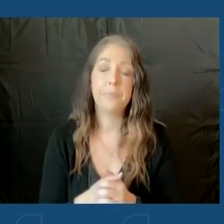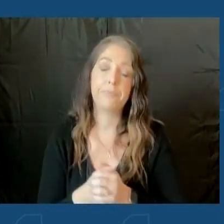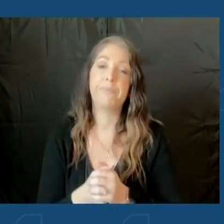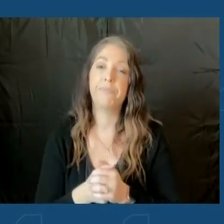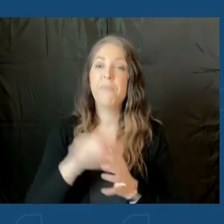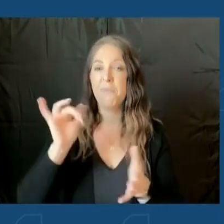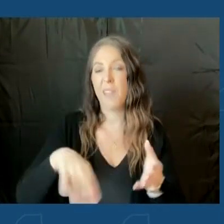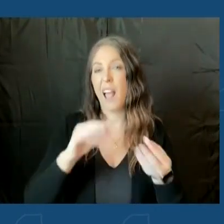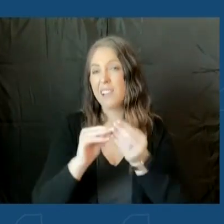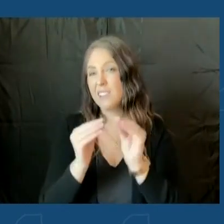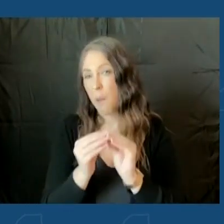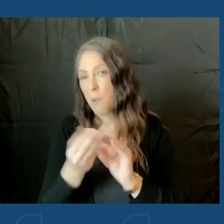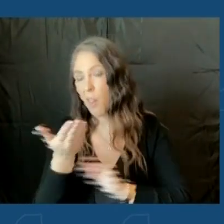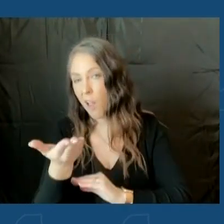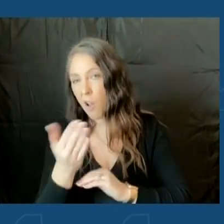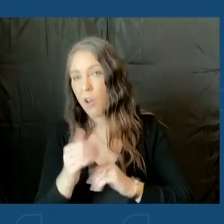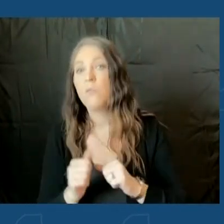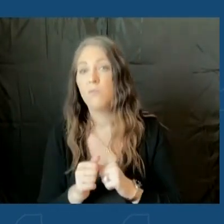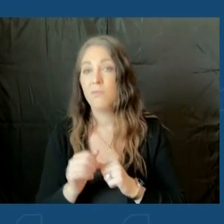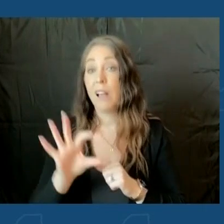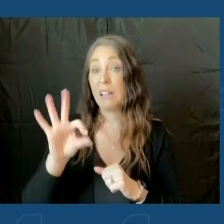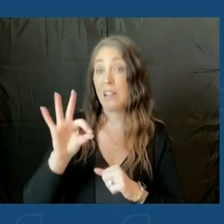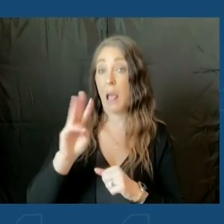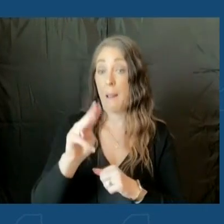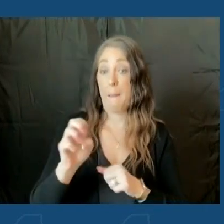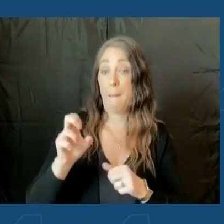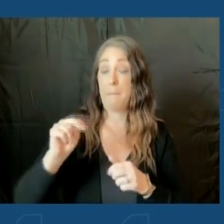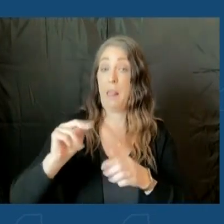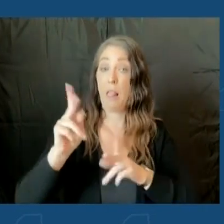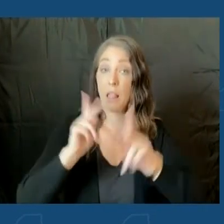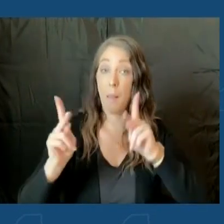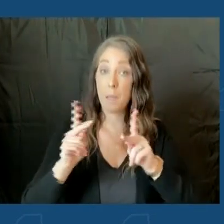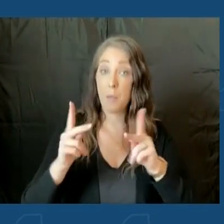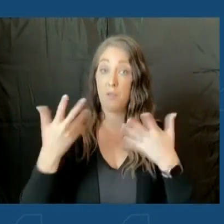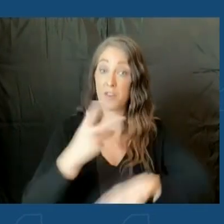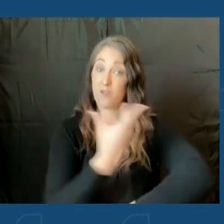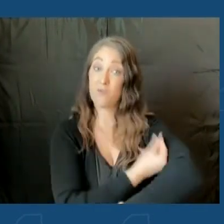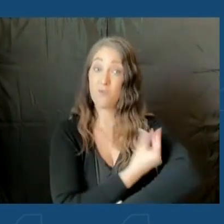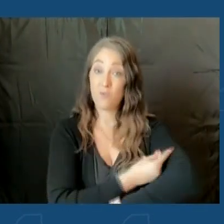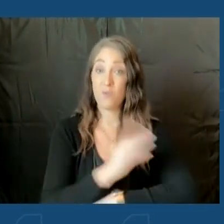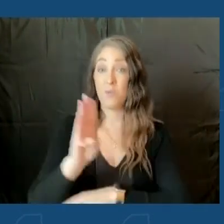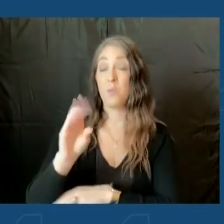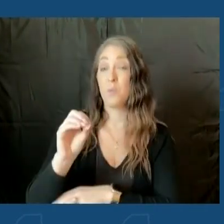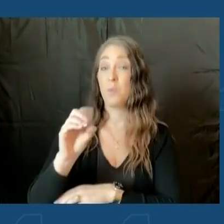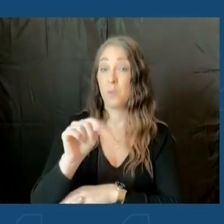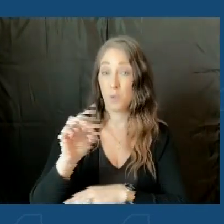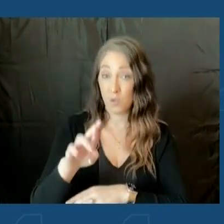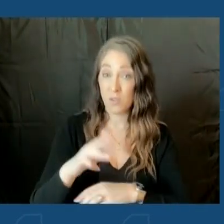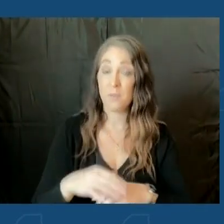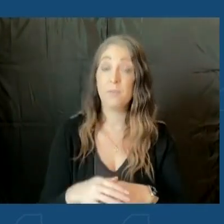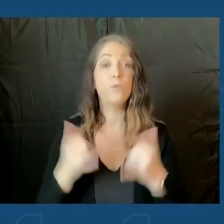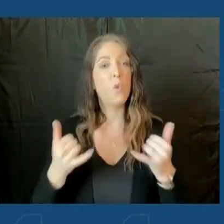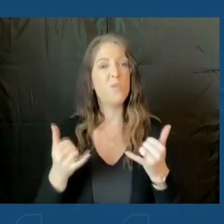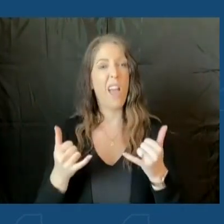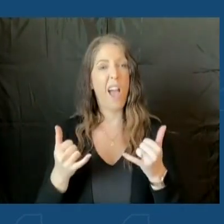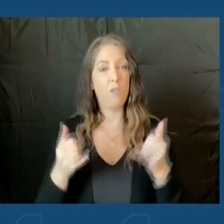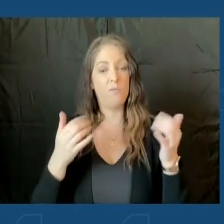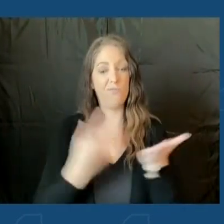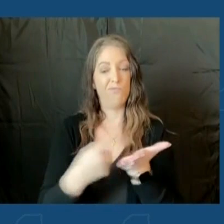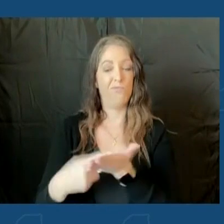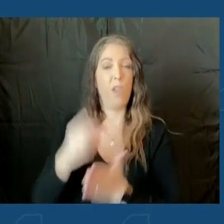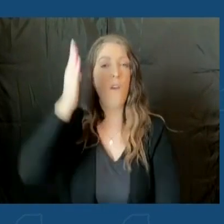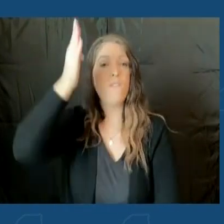number. Over 9 million people have received boosters, but we have more to do as well. So let's talk about the future. That's where we are today.